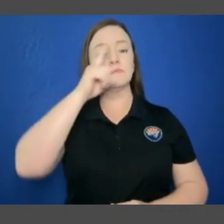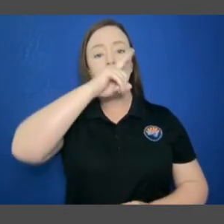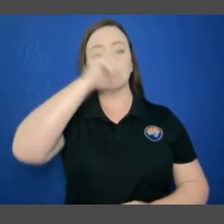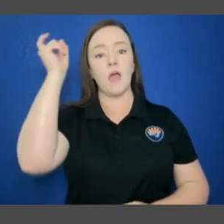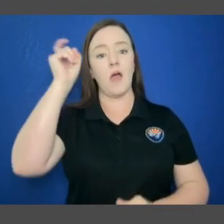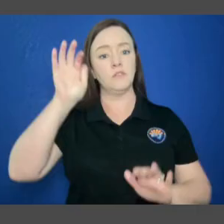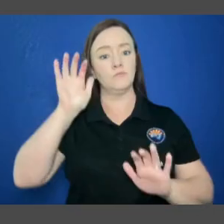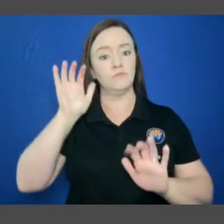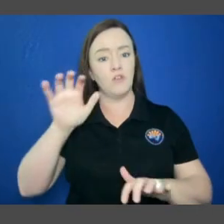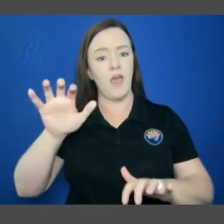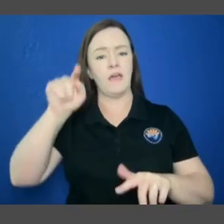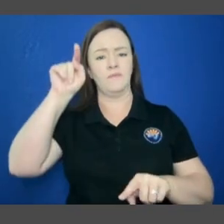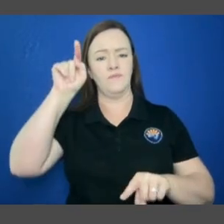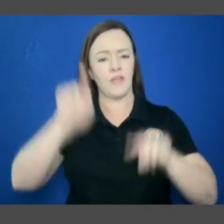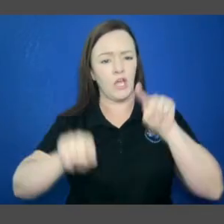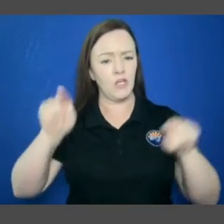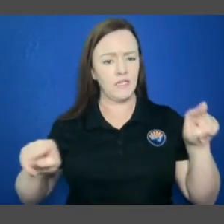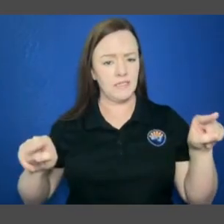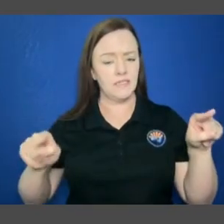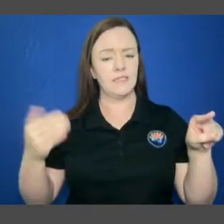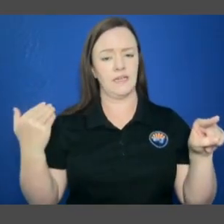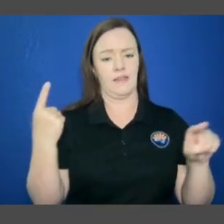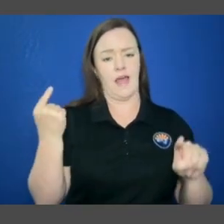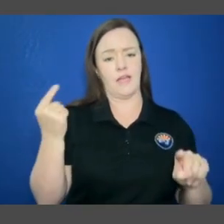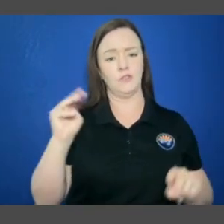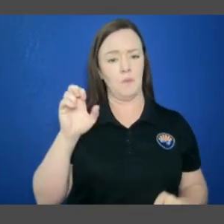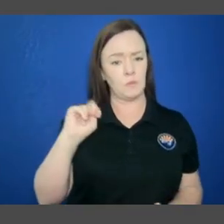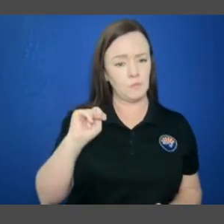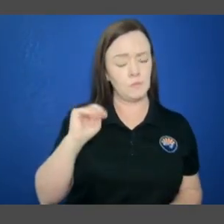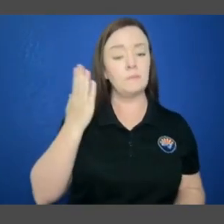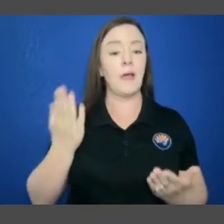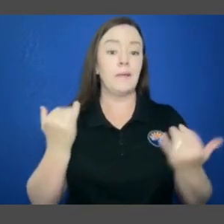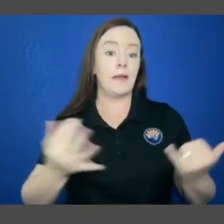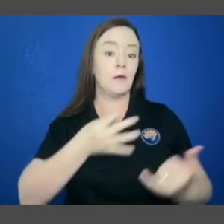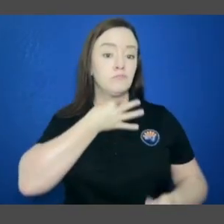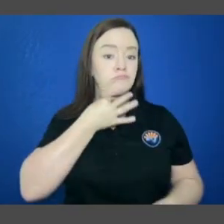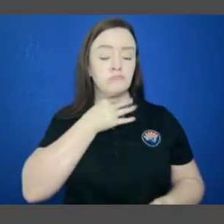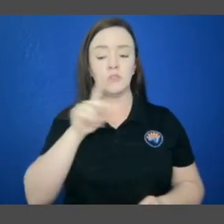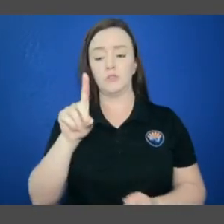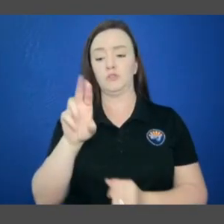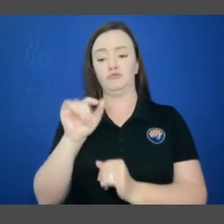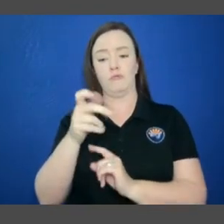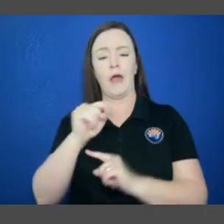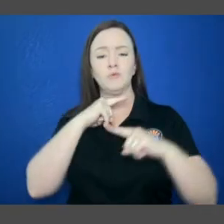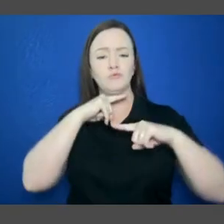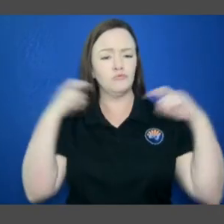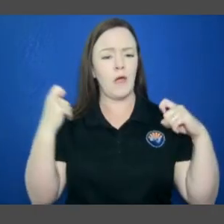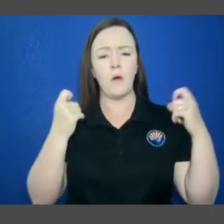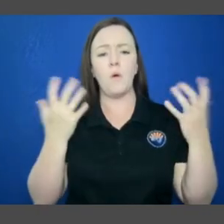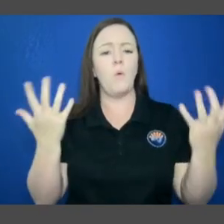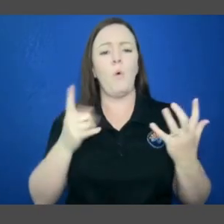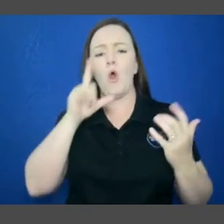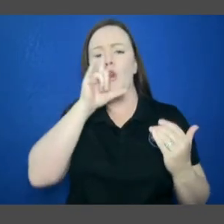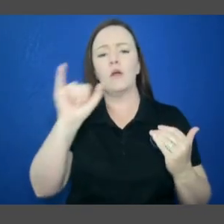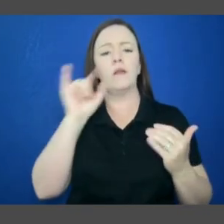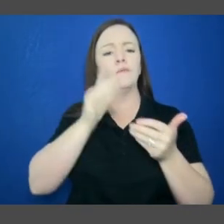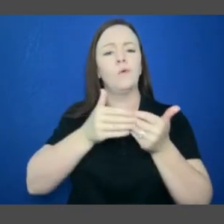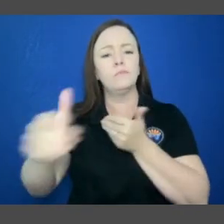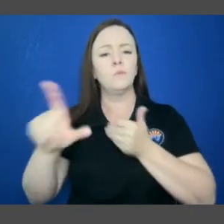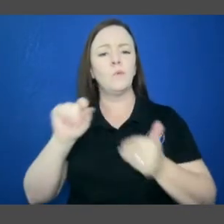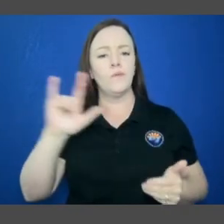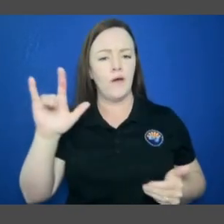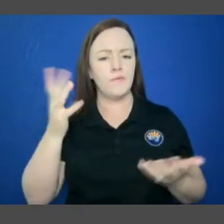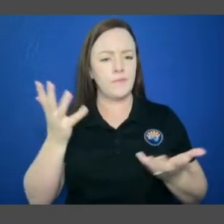varying rainfall from last year's monsoon season, you may be wondering what our drought conditions look like heading into the